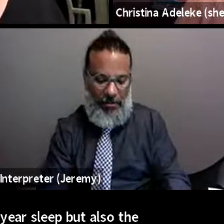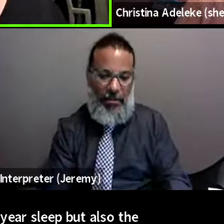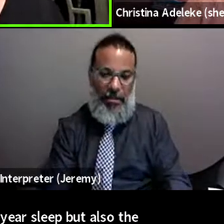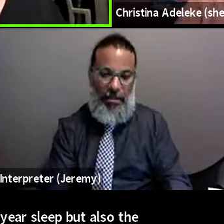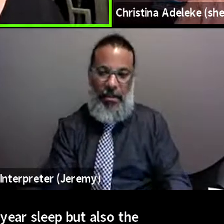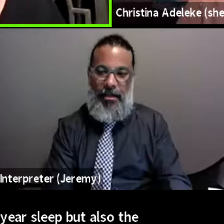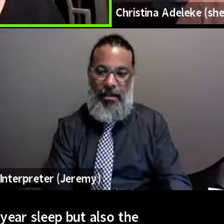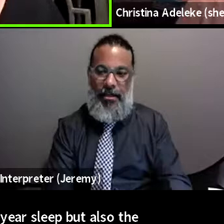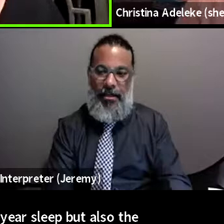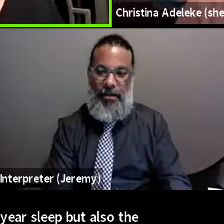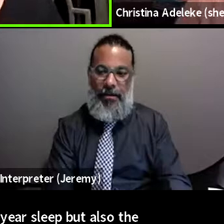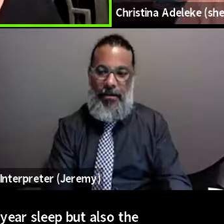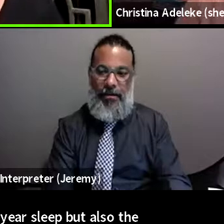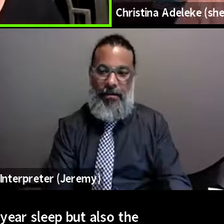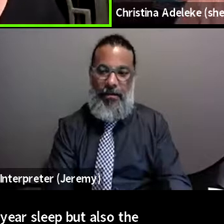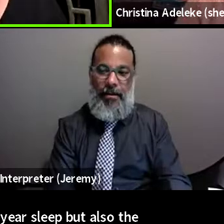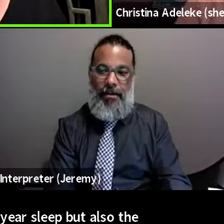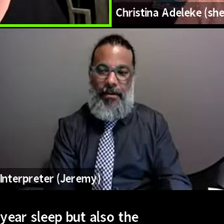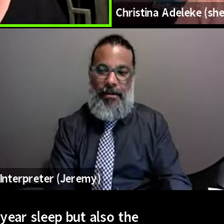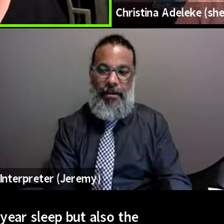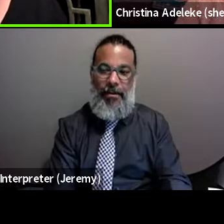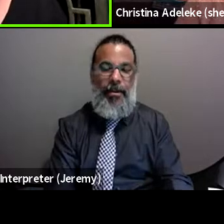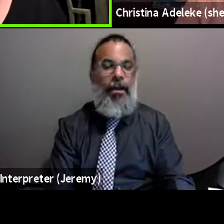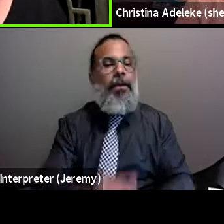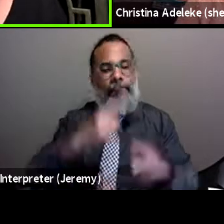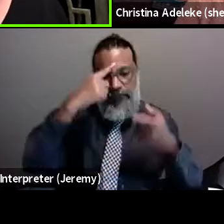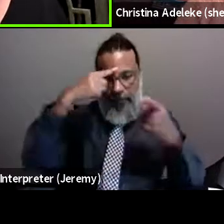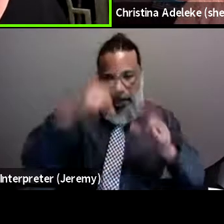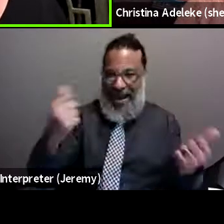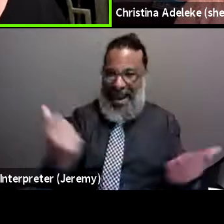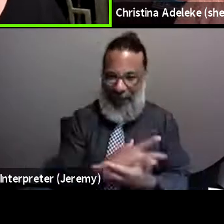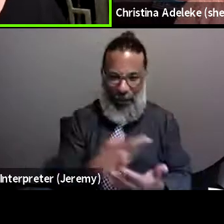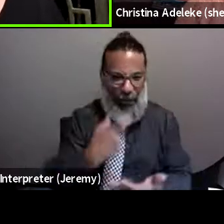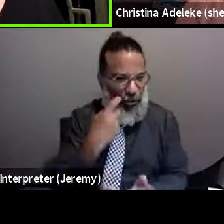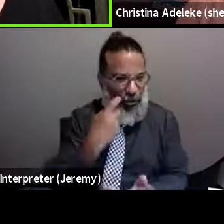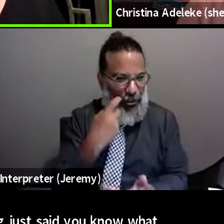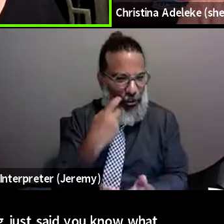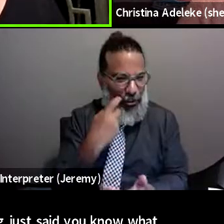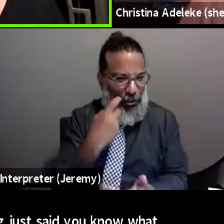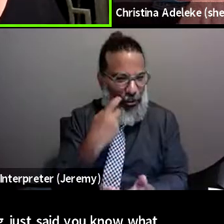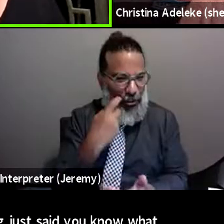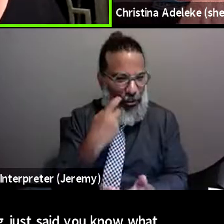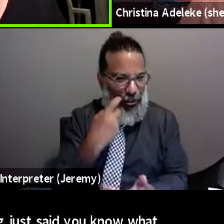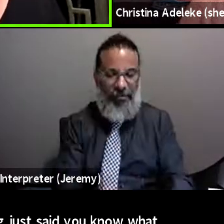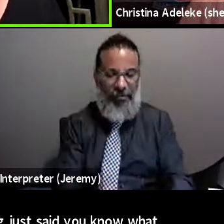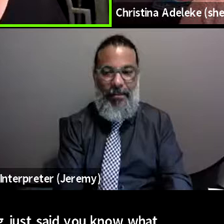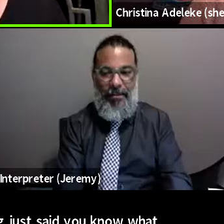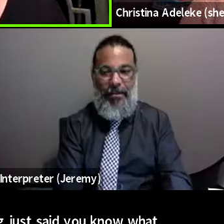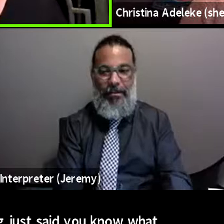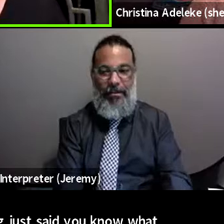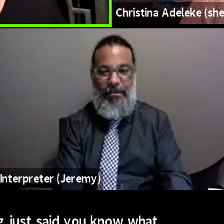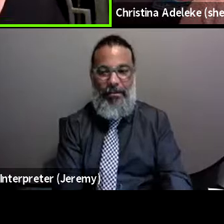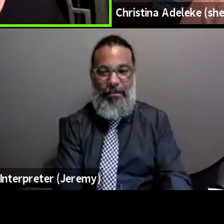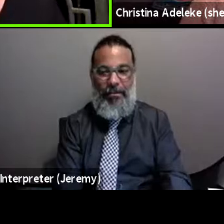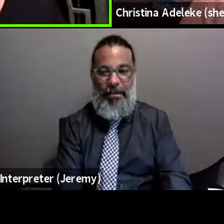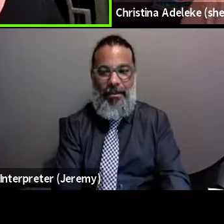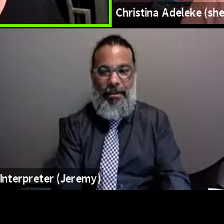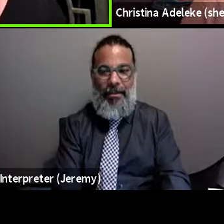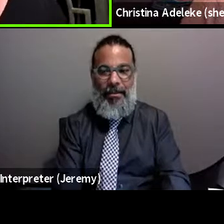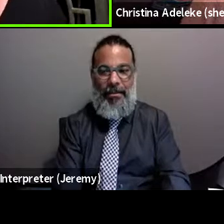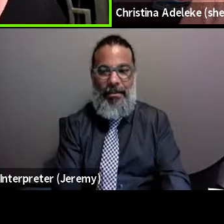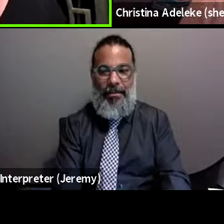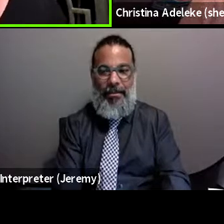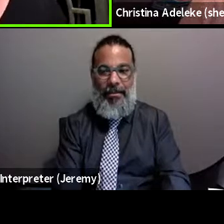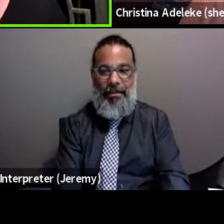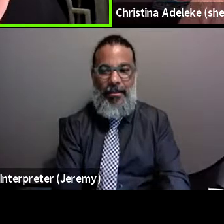Yes, absolutely agree to everything just said, you know, I, when I think about the social determinants of health and how we